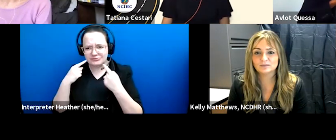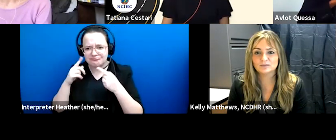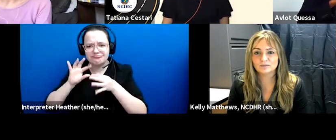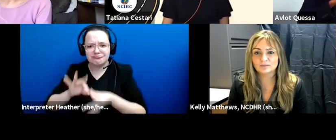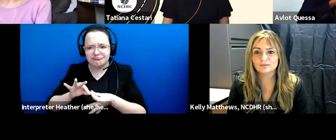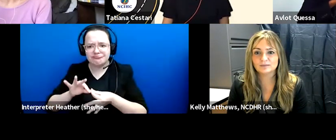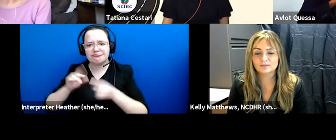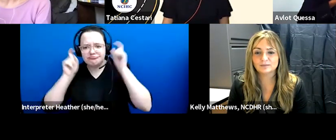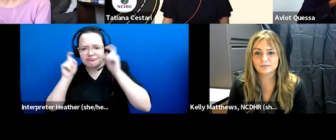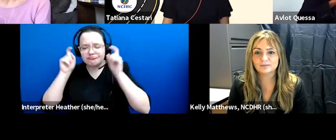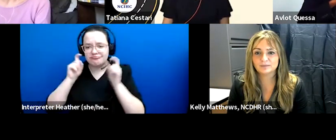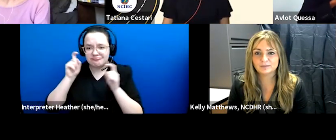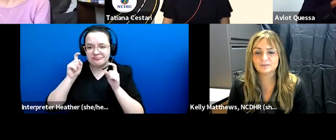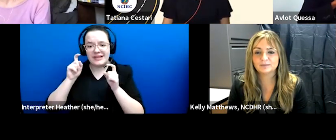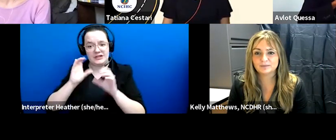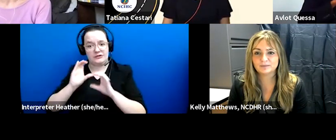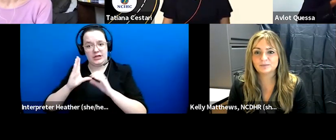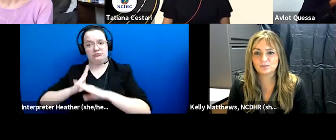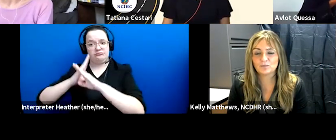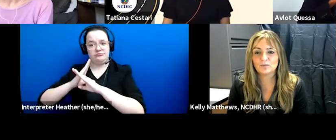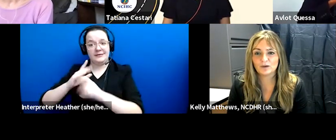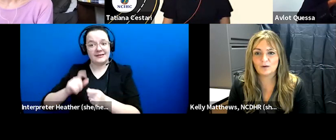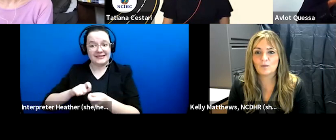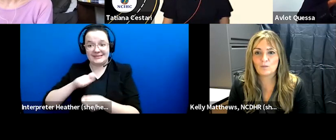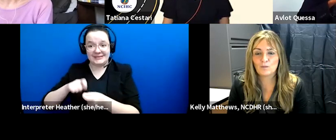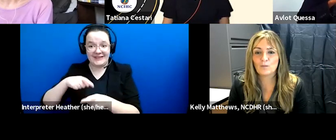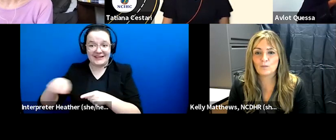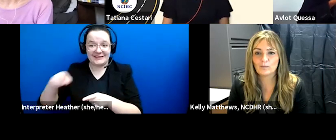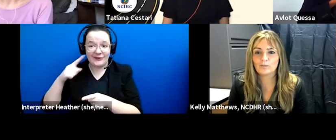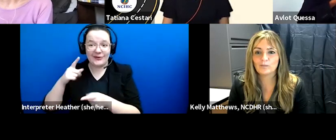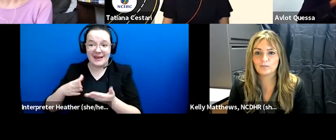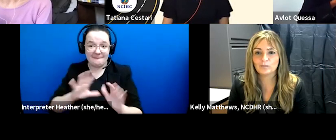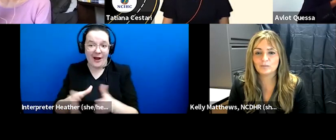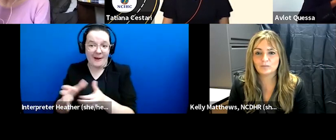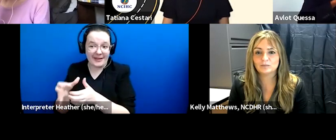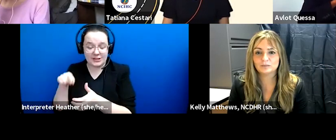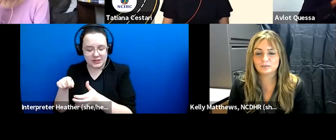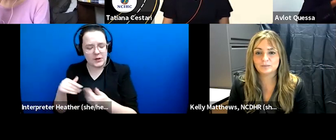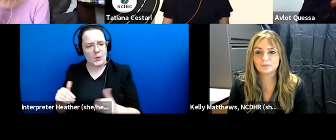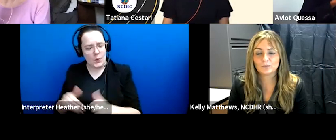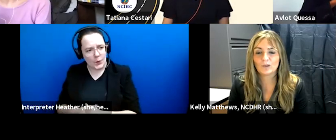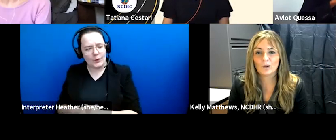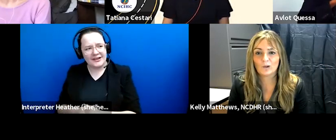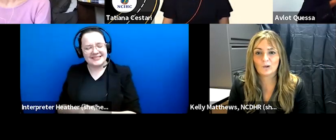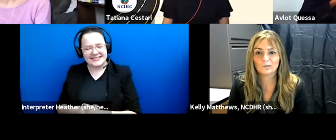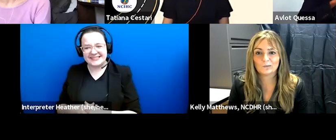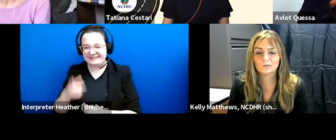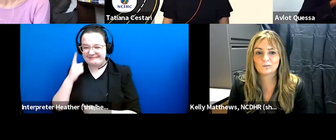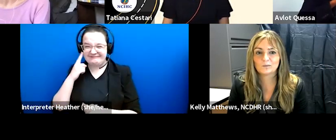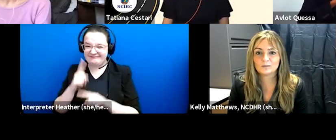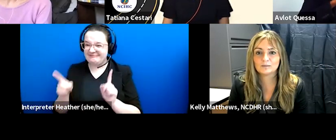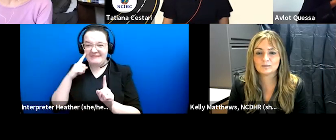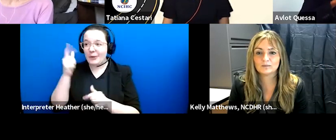and then particularly for some populations um but but but certainly for for for every human